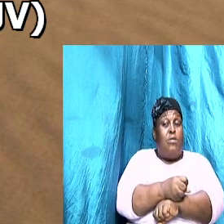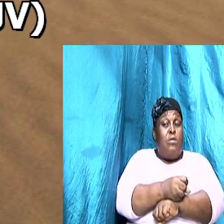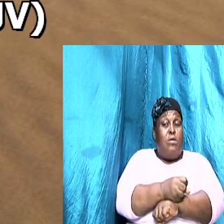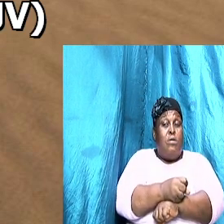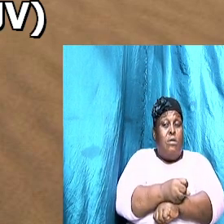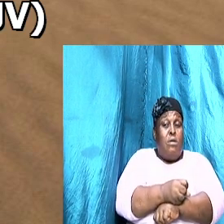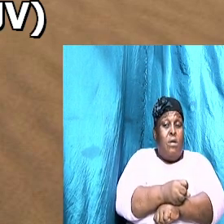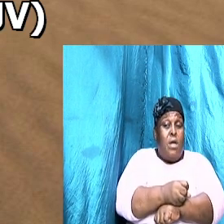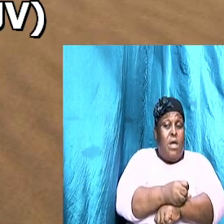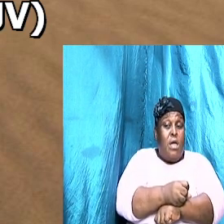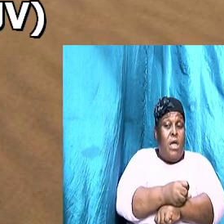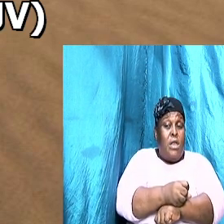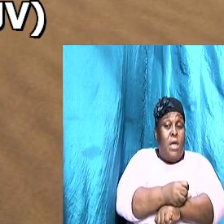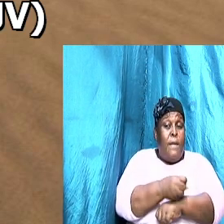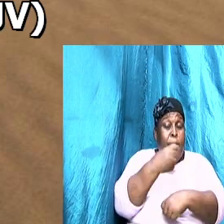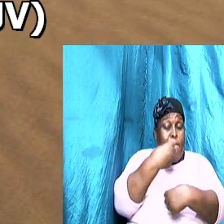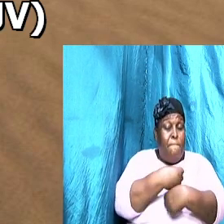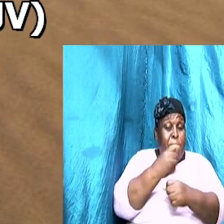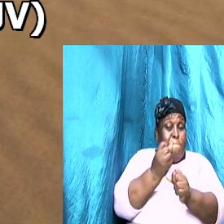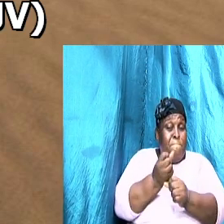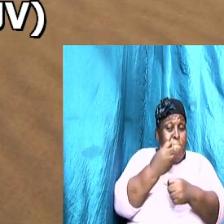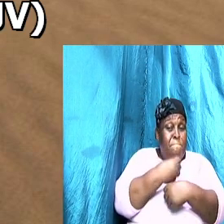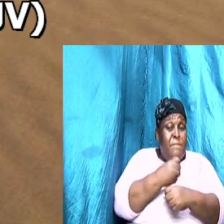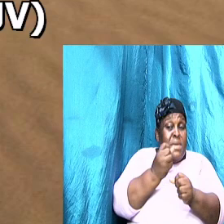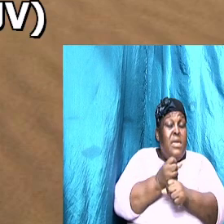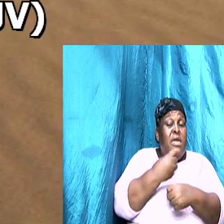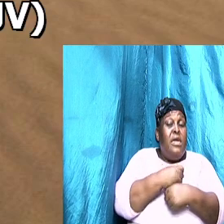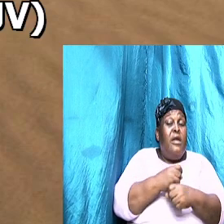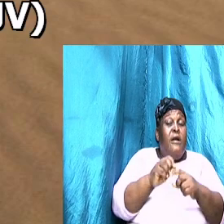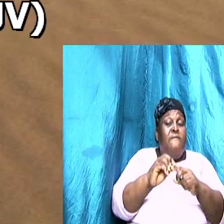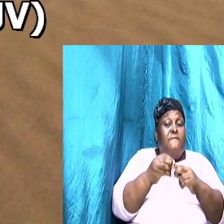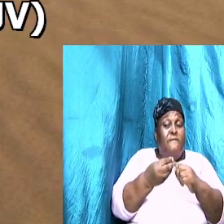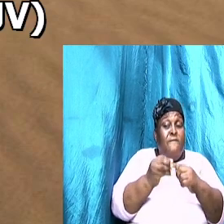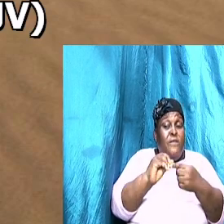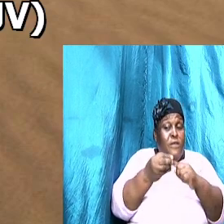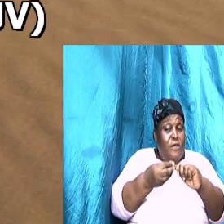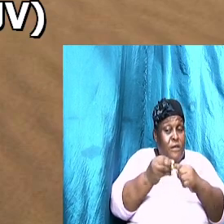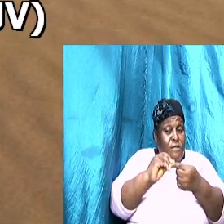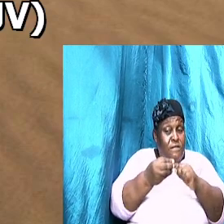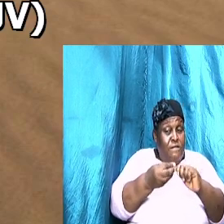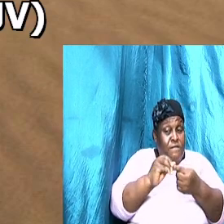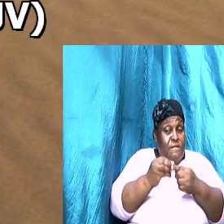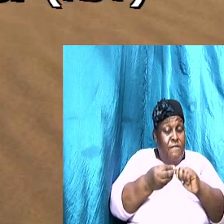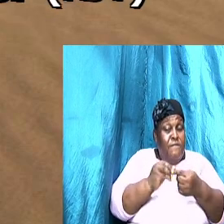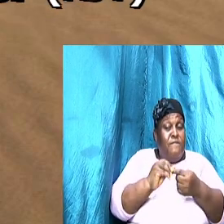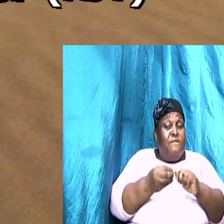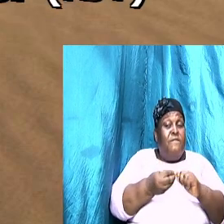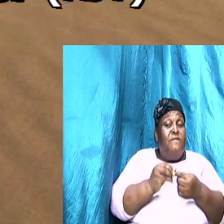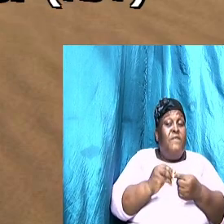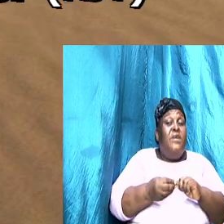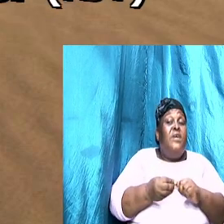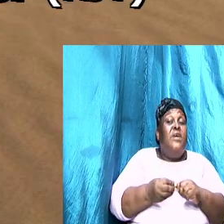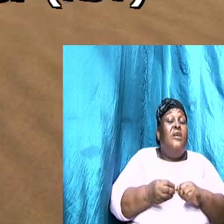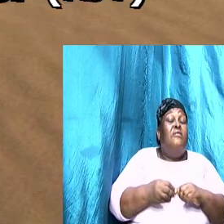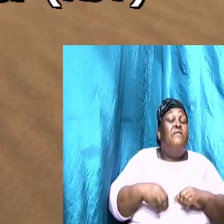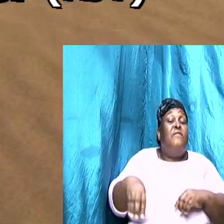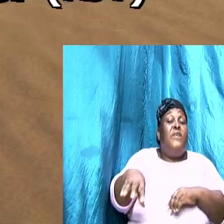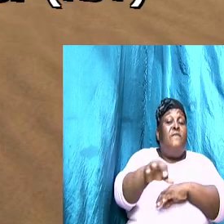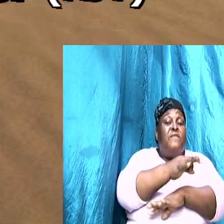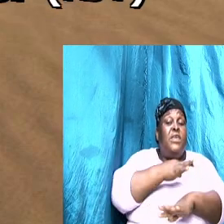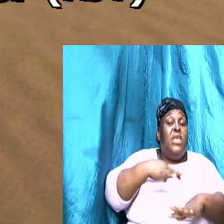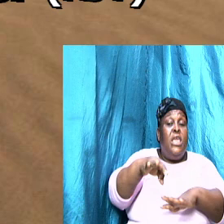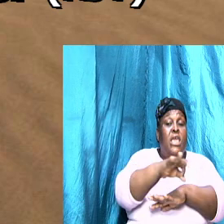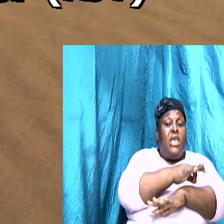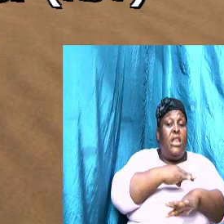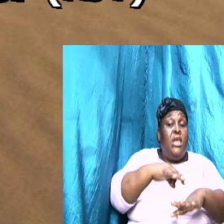vineyard that is a business venture with the fruit of her hands she plant a vineyard she